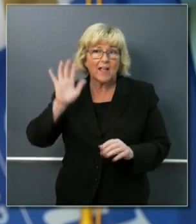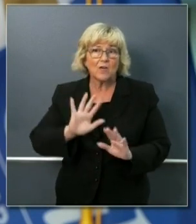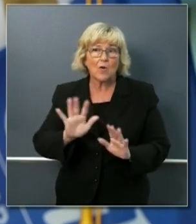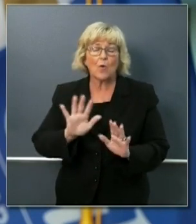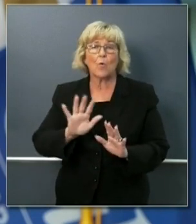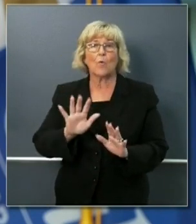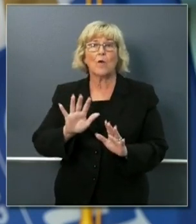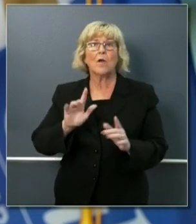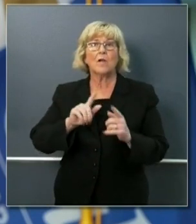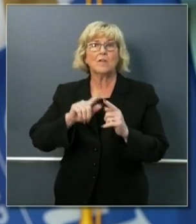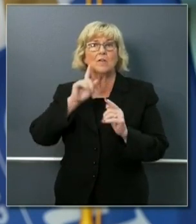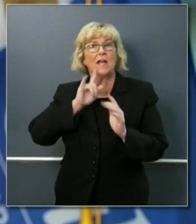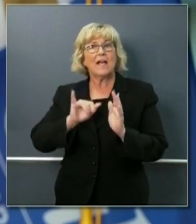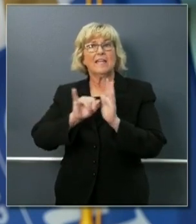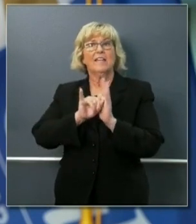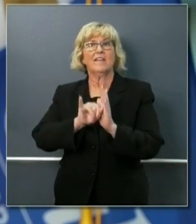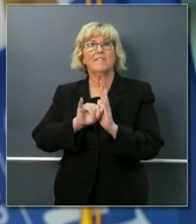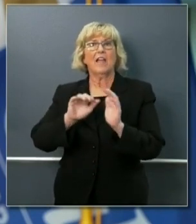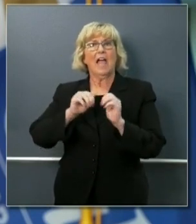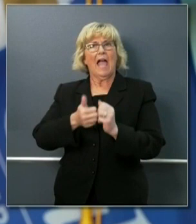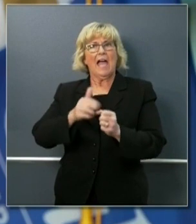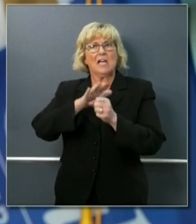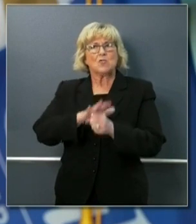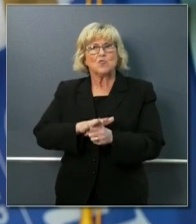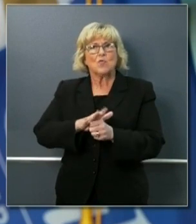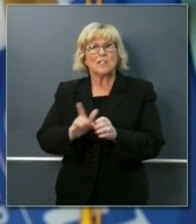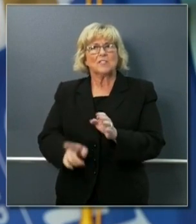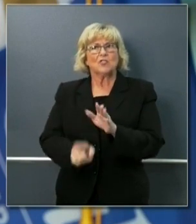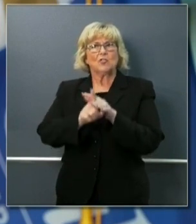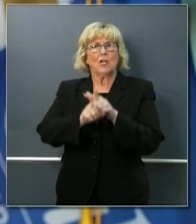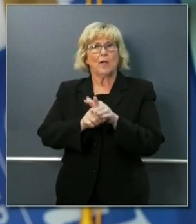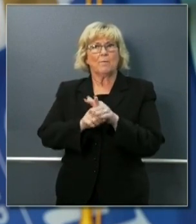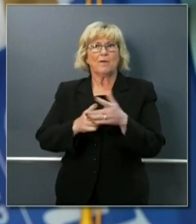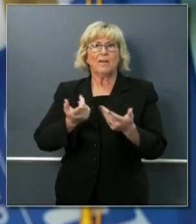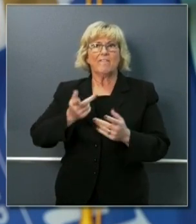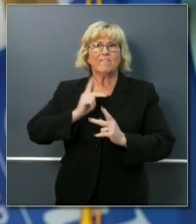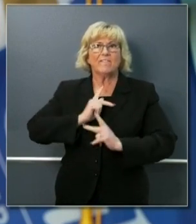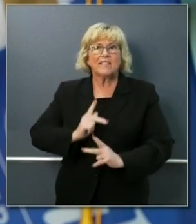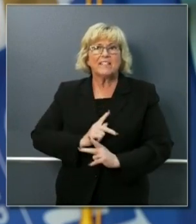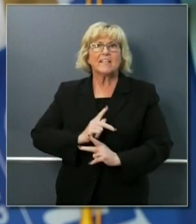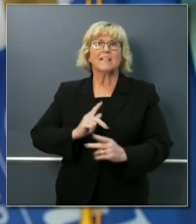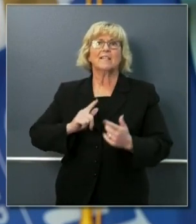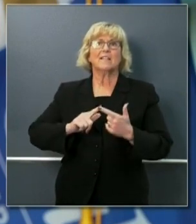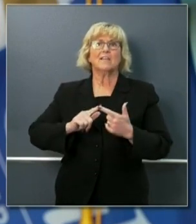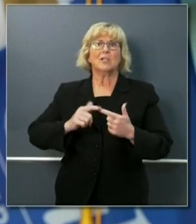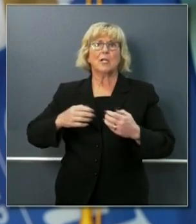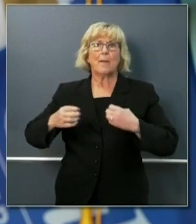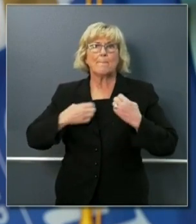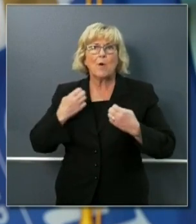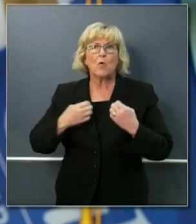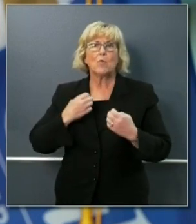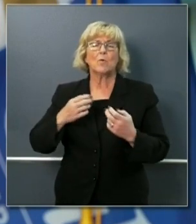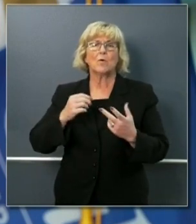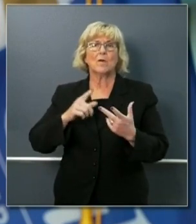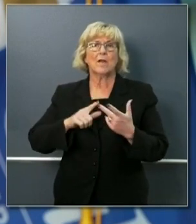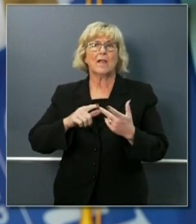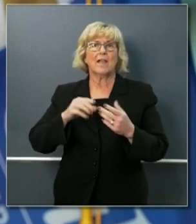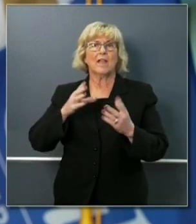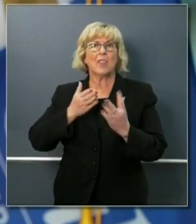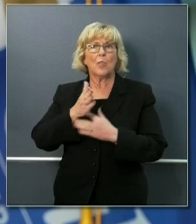to begin to identify how stress shows up for you physically, emotionally, and behaviorally.